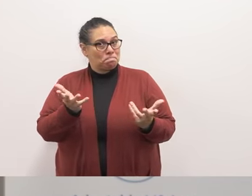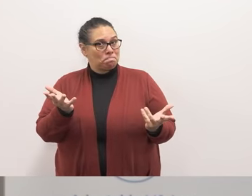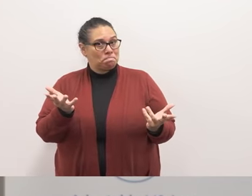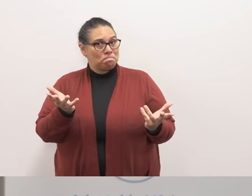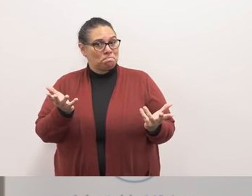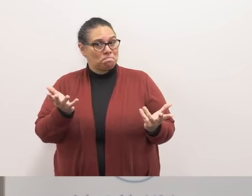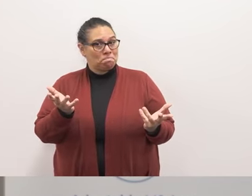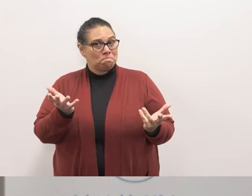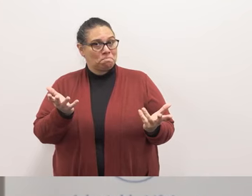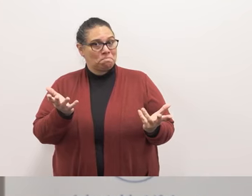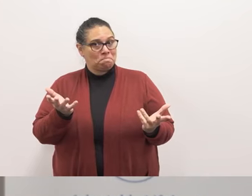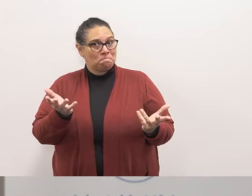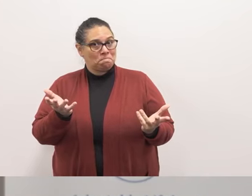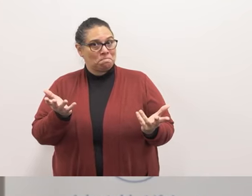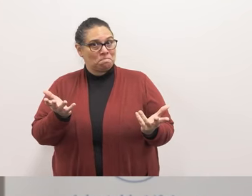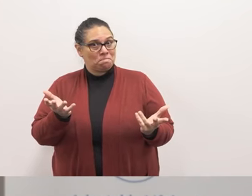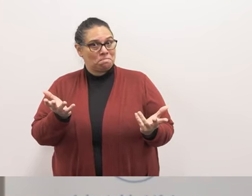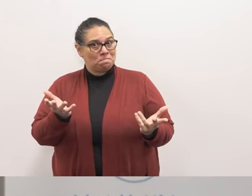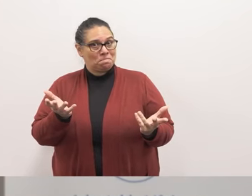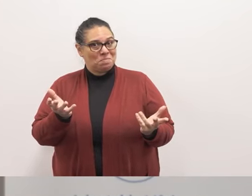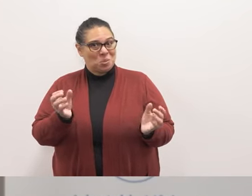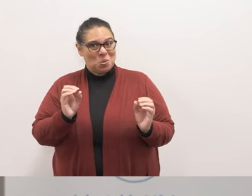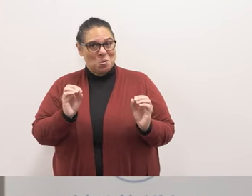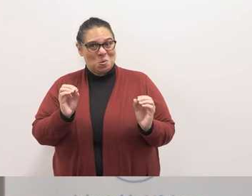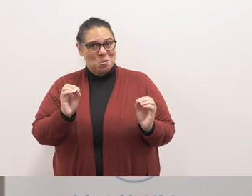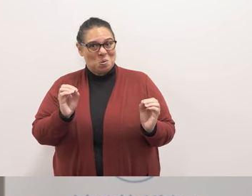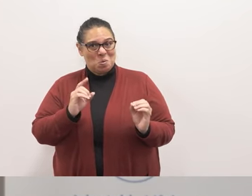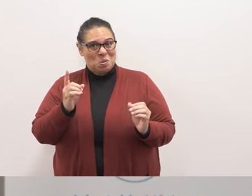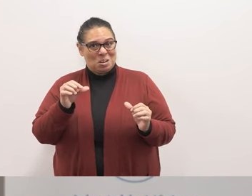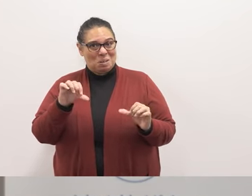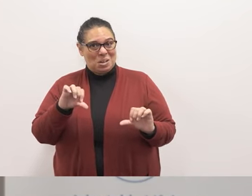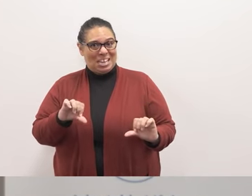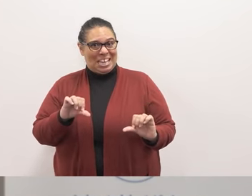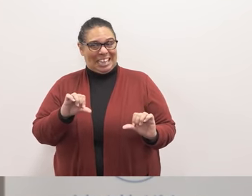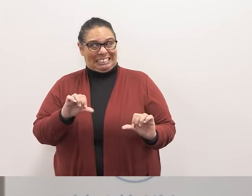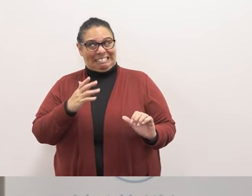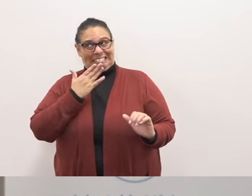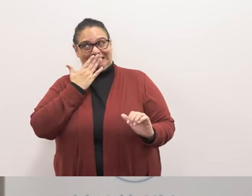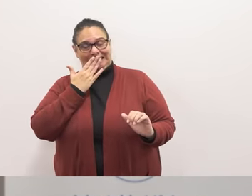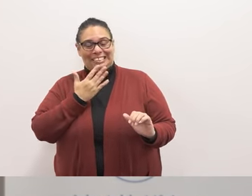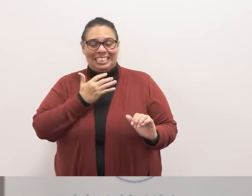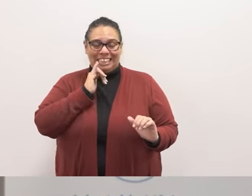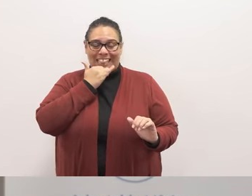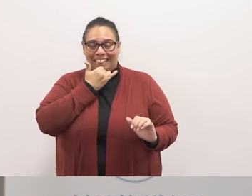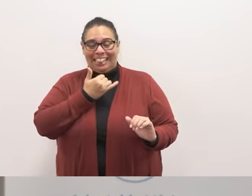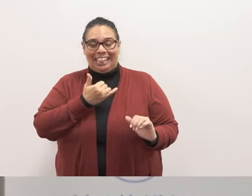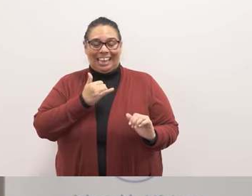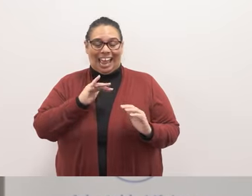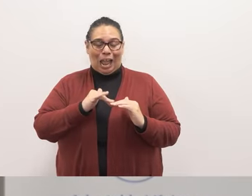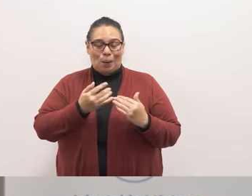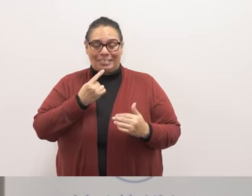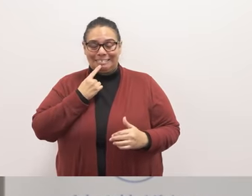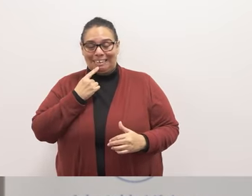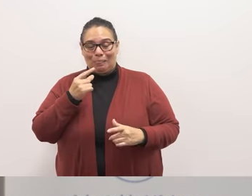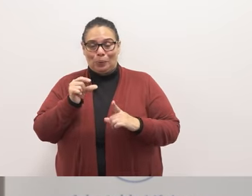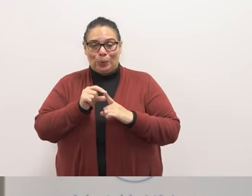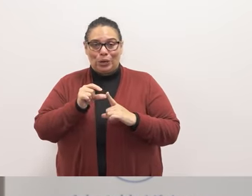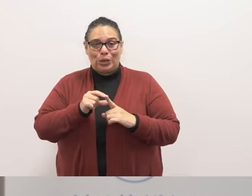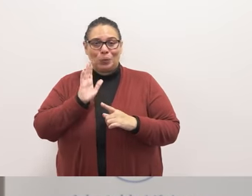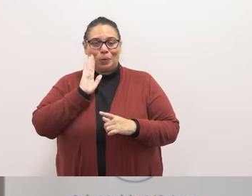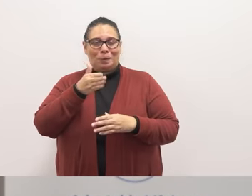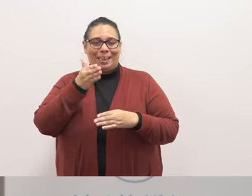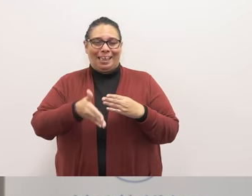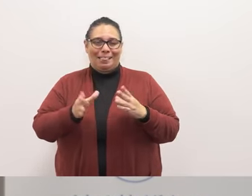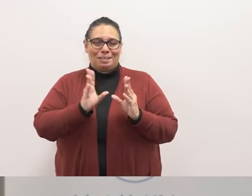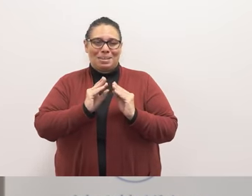ajep objections oh boy i almost made it um we'll uh adjourn the meeting